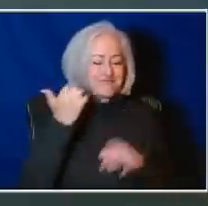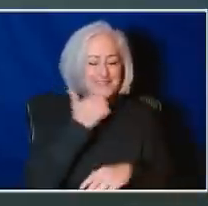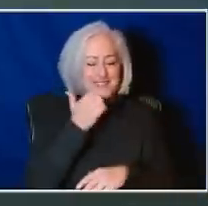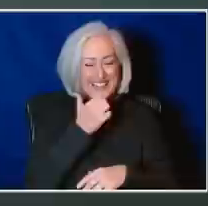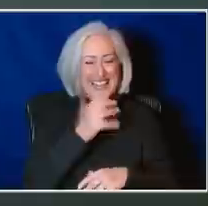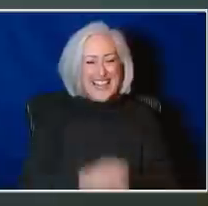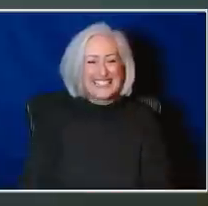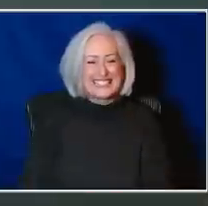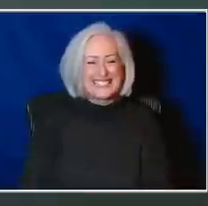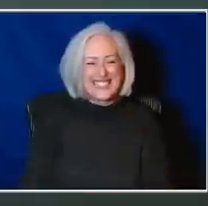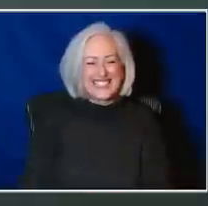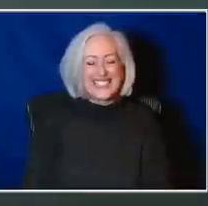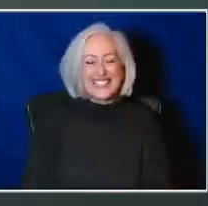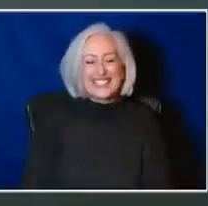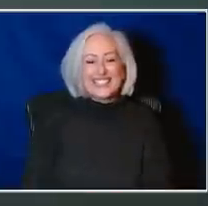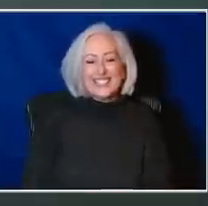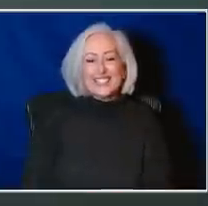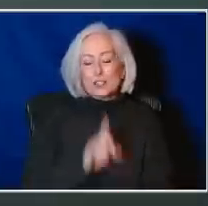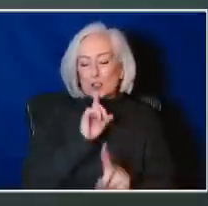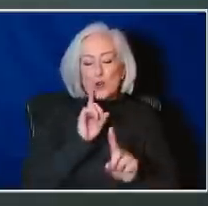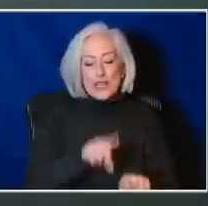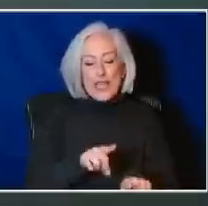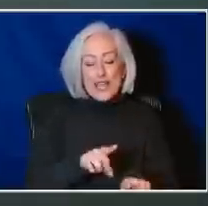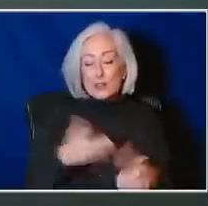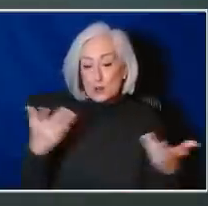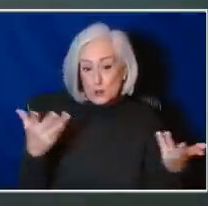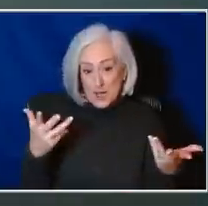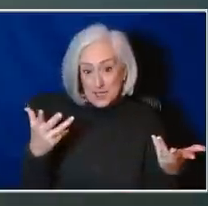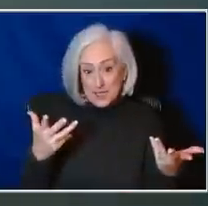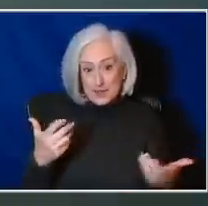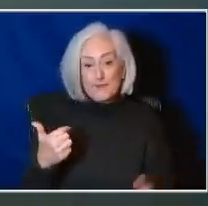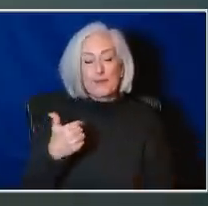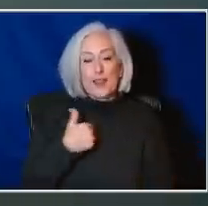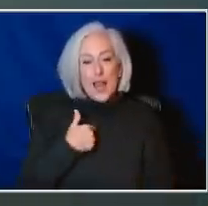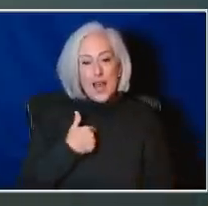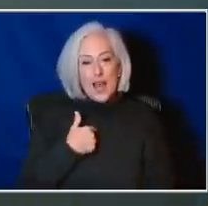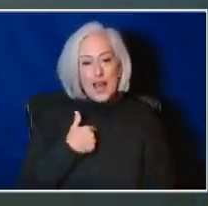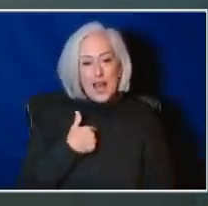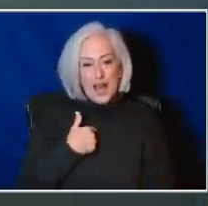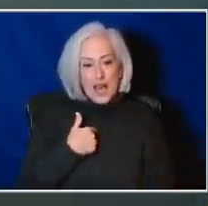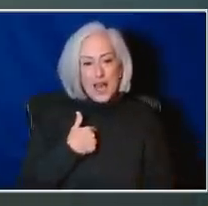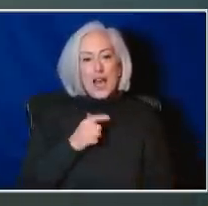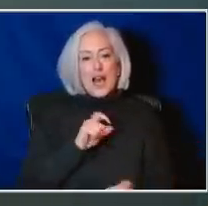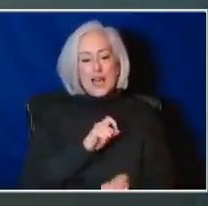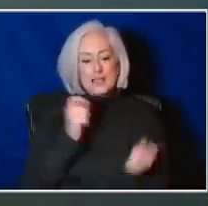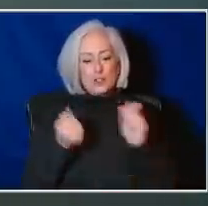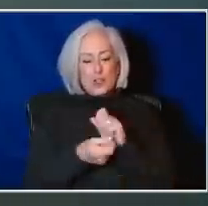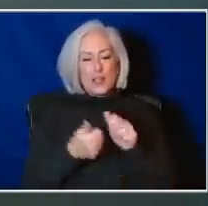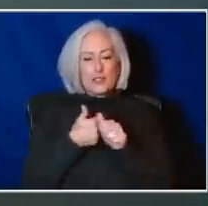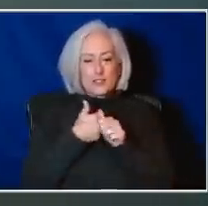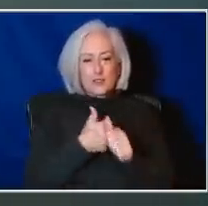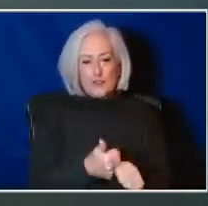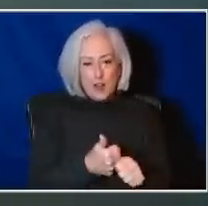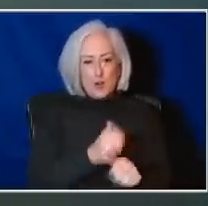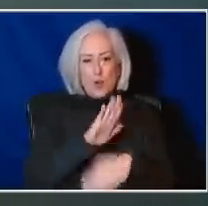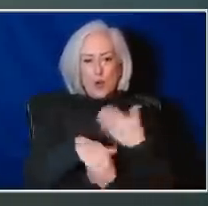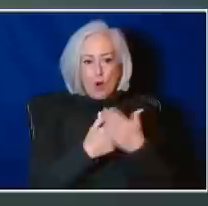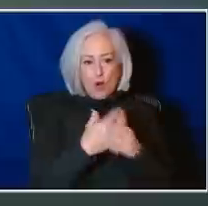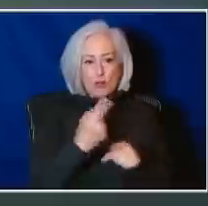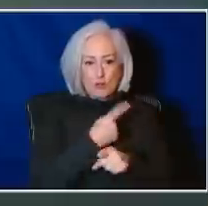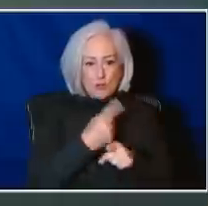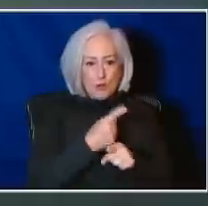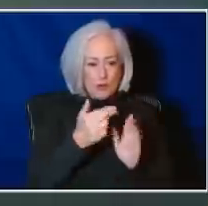There's no things to do. But so the answer to the question really is what I did is I modified it to follow all the right infection control guidelines. stayed home.